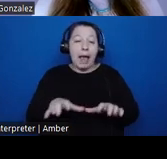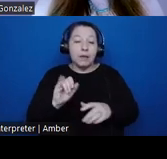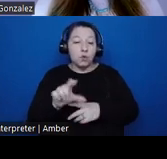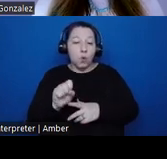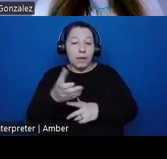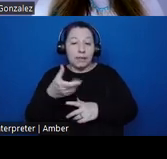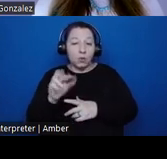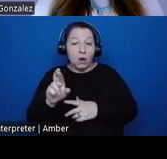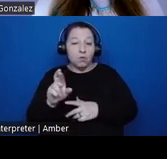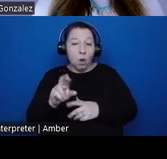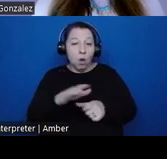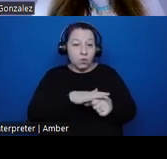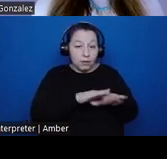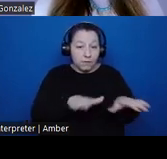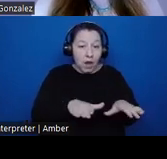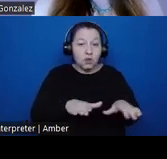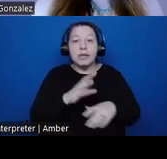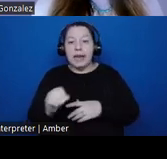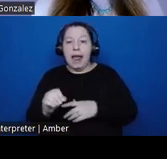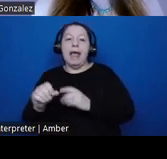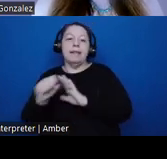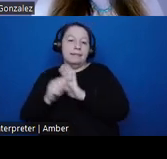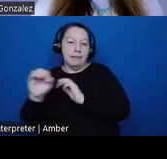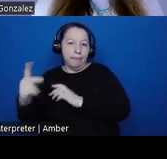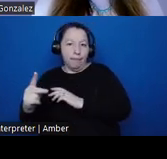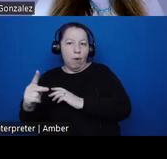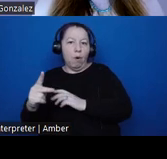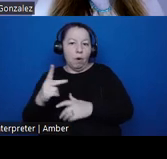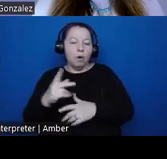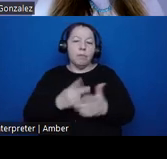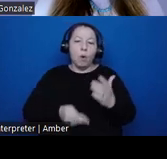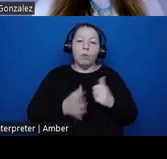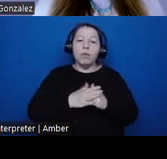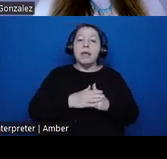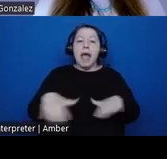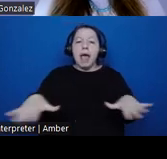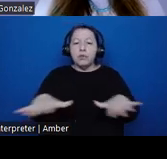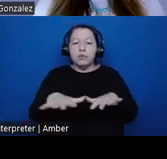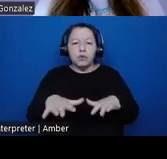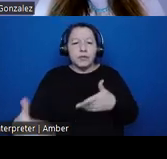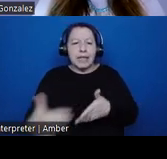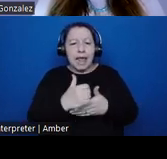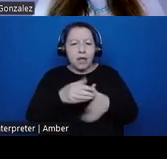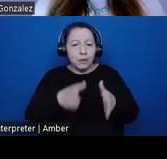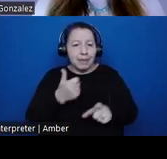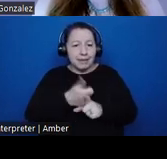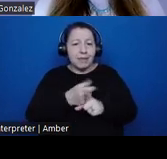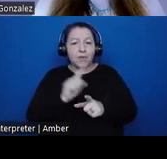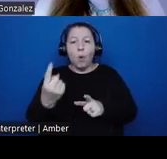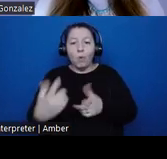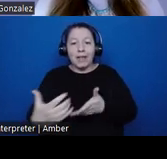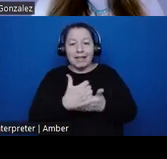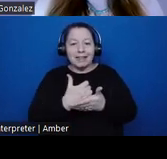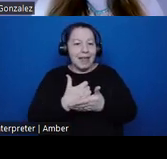as at Fort Ross State Historic Park, as well as the surface collection method itself, which only recovers belongings from the route map, which